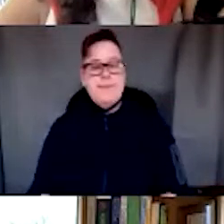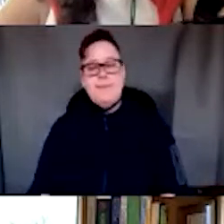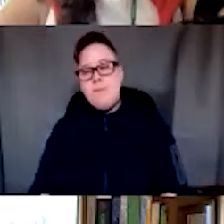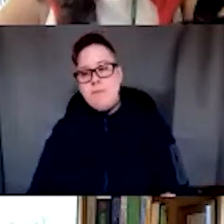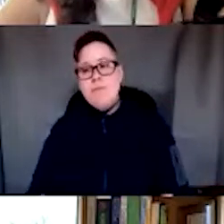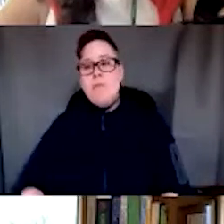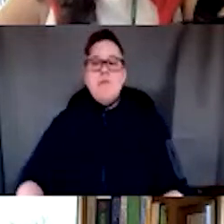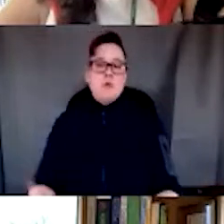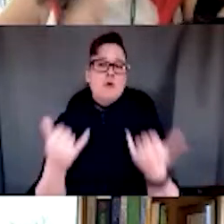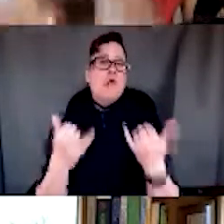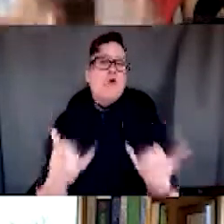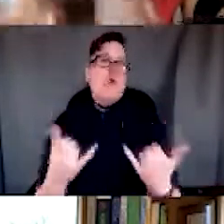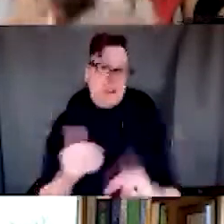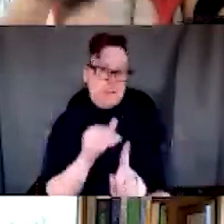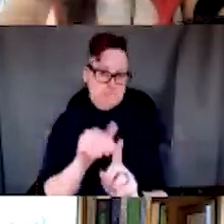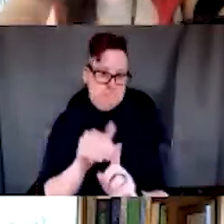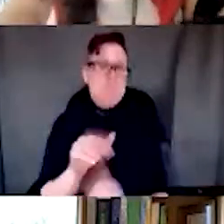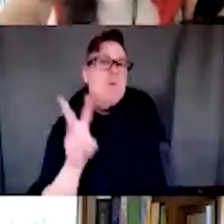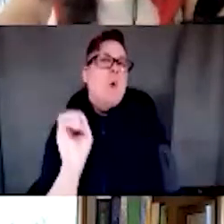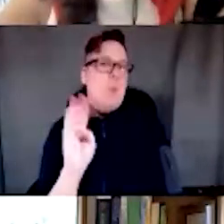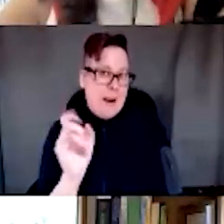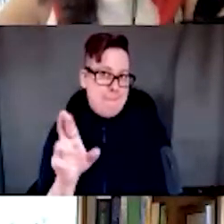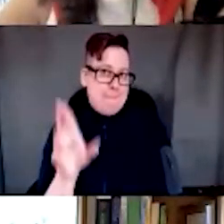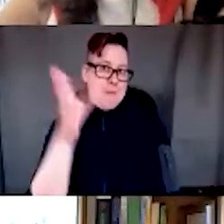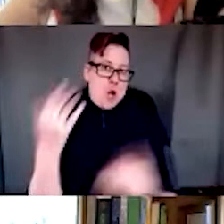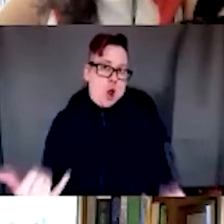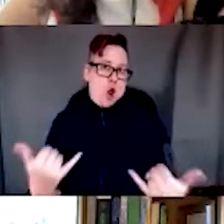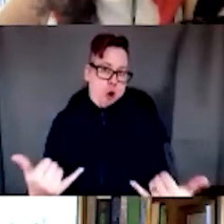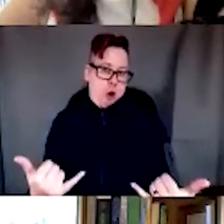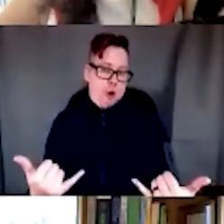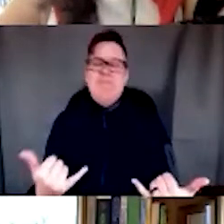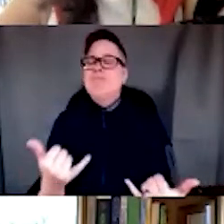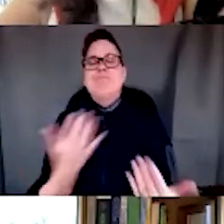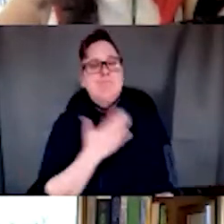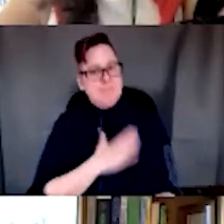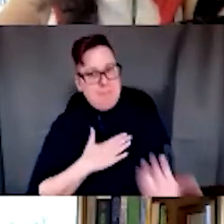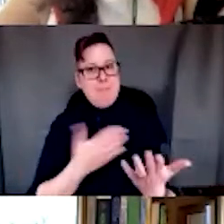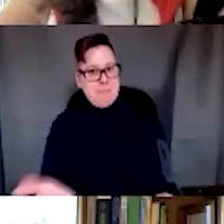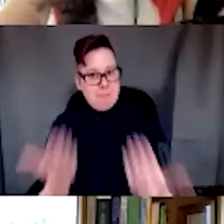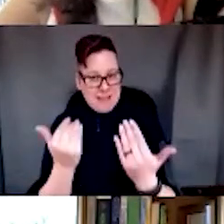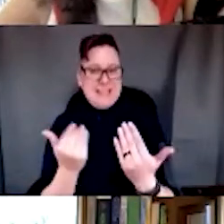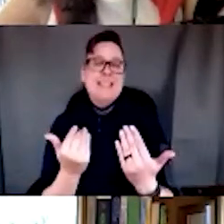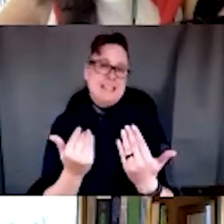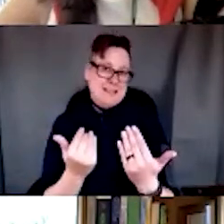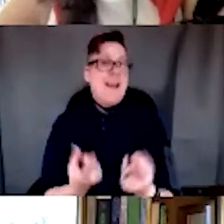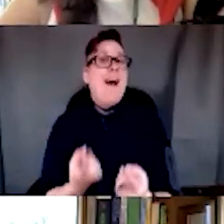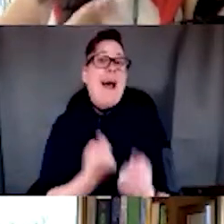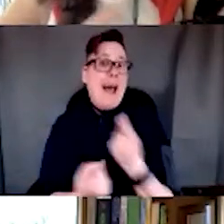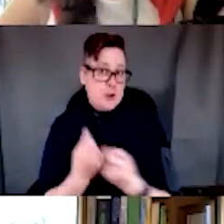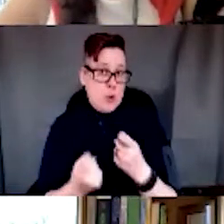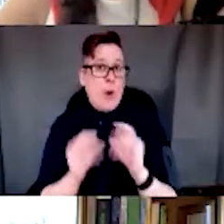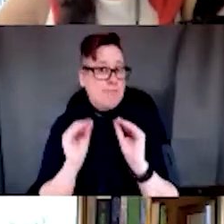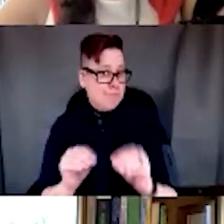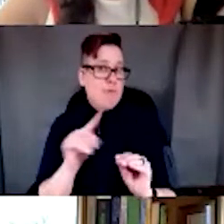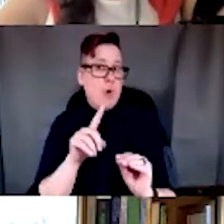Today, I want to remind you that this is a webinar, of course, and we invite everyone to and encourage you to put in your